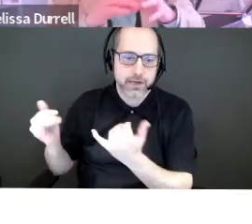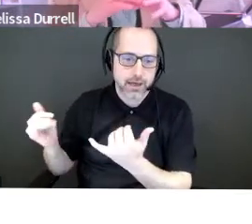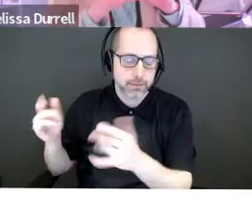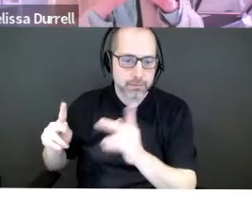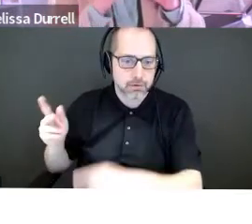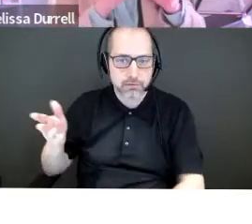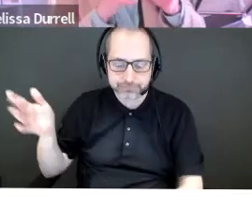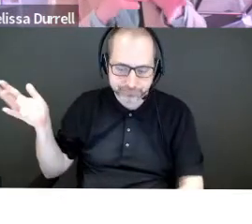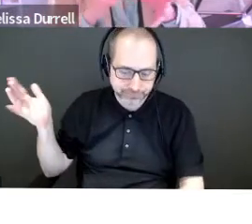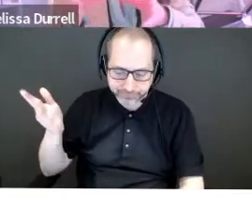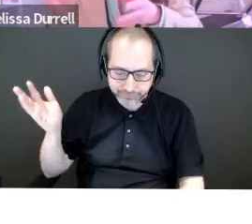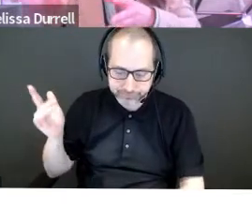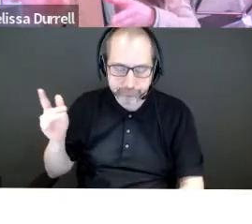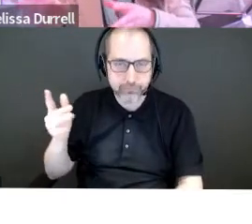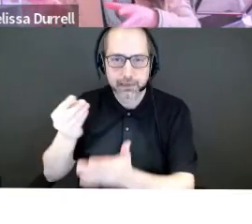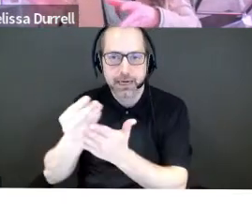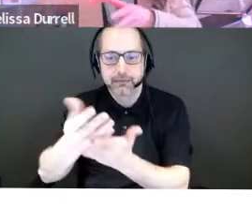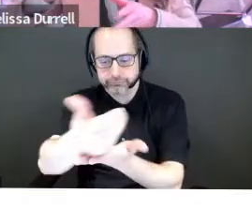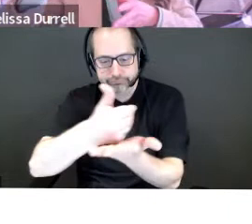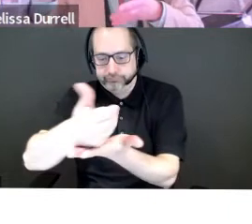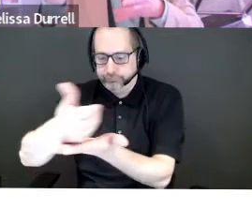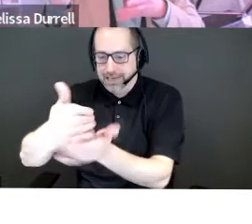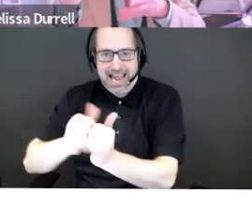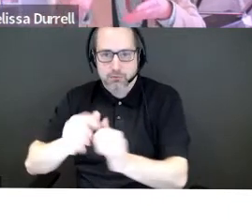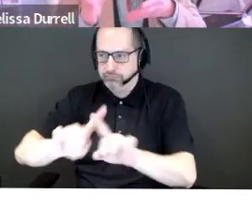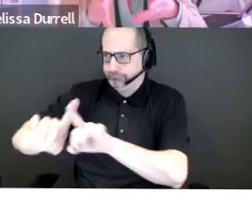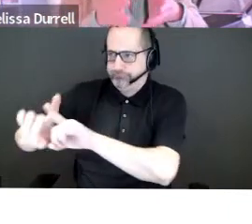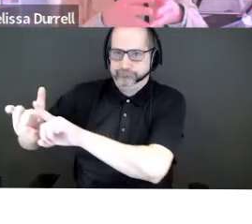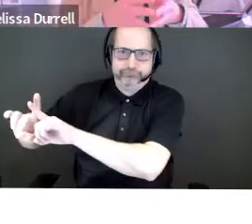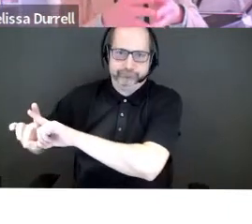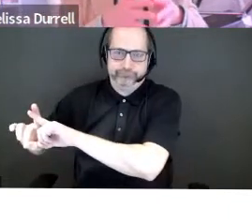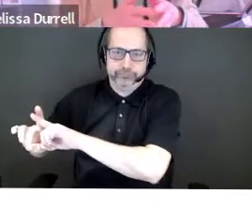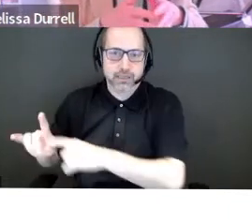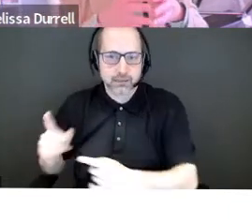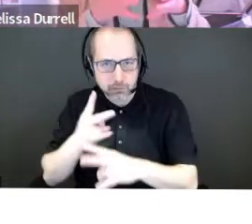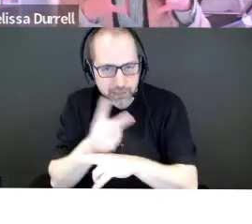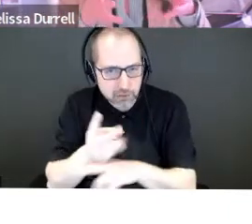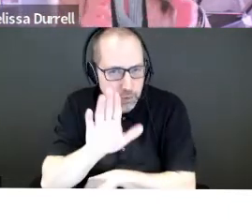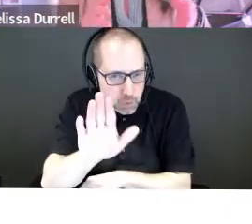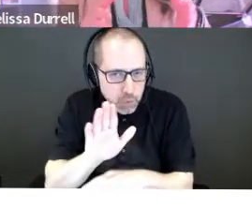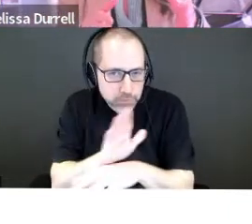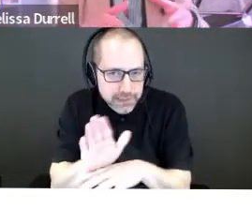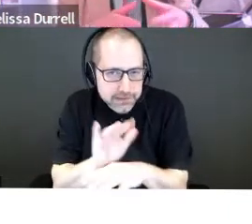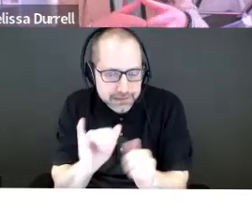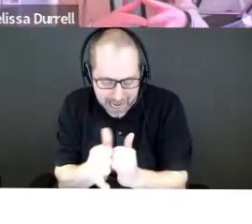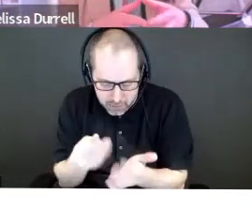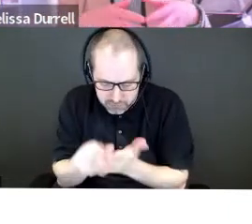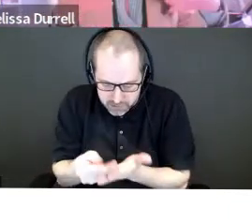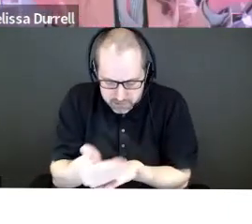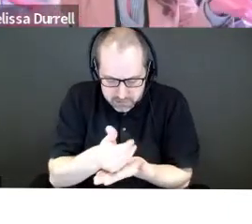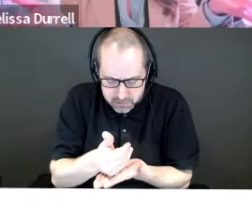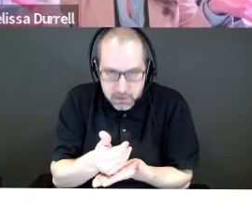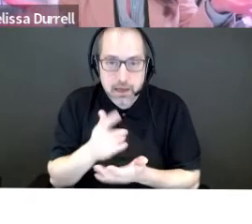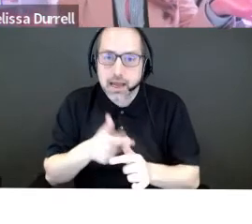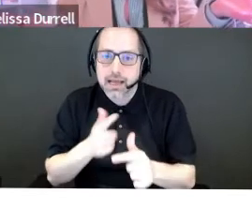not, uh, that different revenue sources as well. So figure out what that looks like for you. Talk about your market engagement strategy.